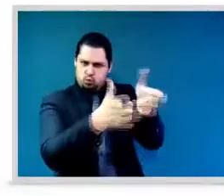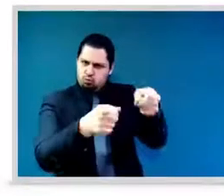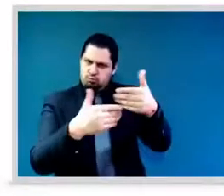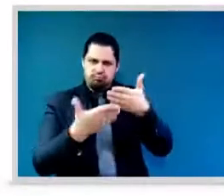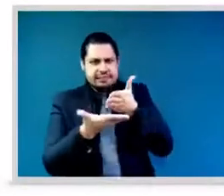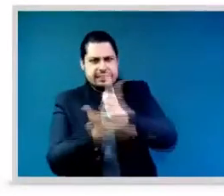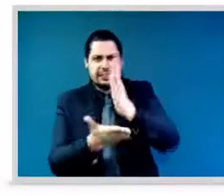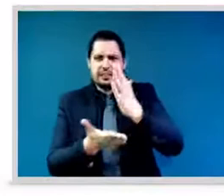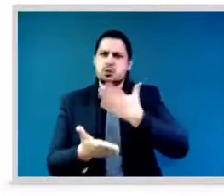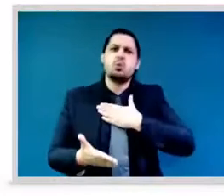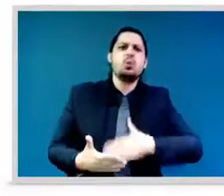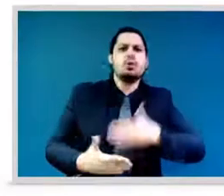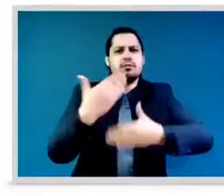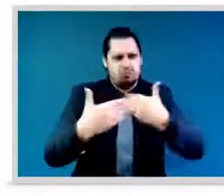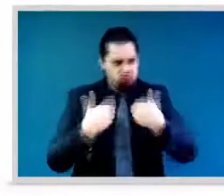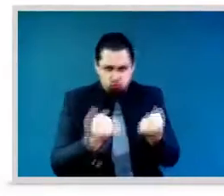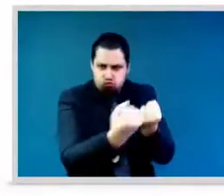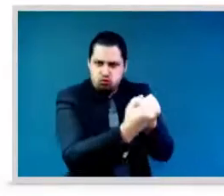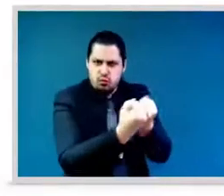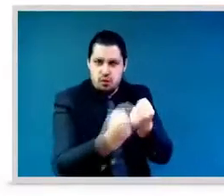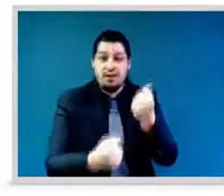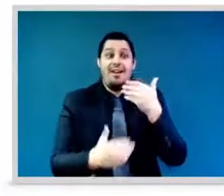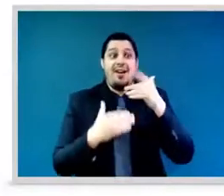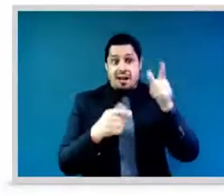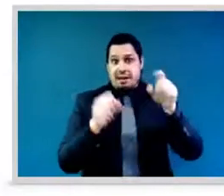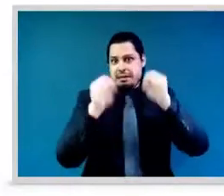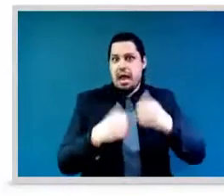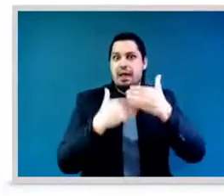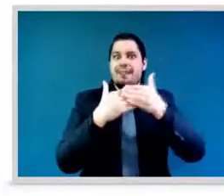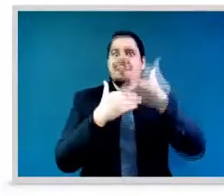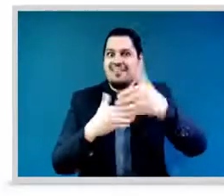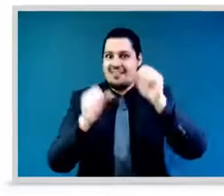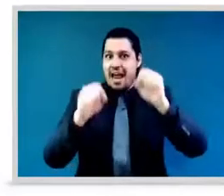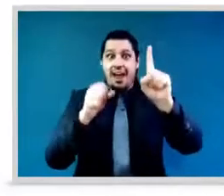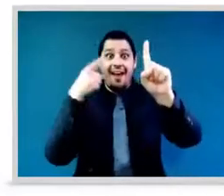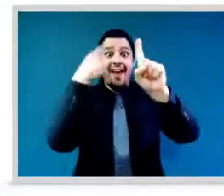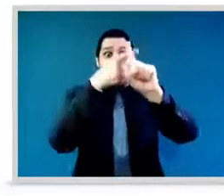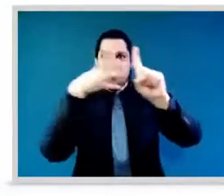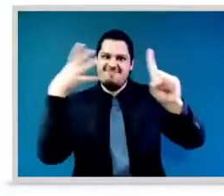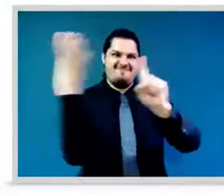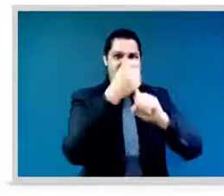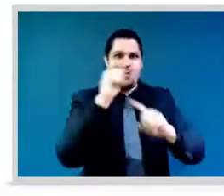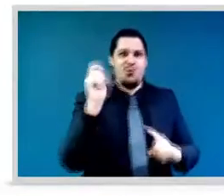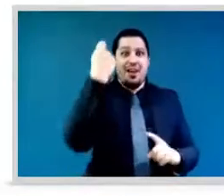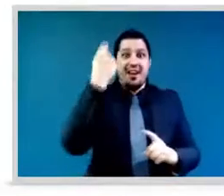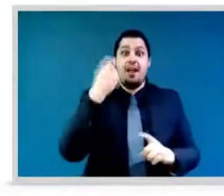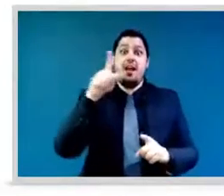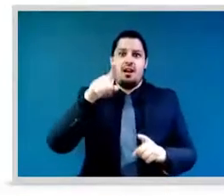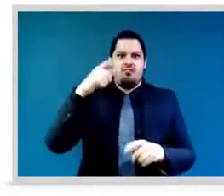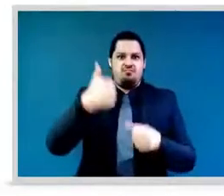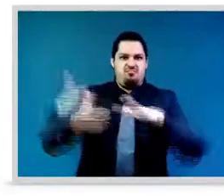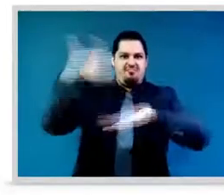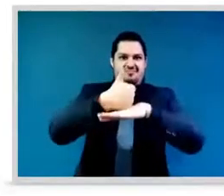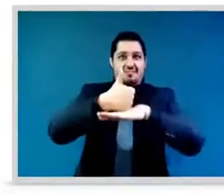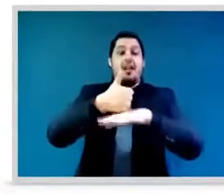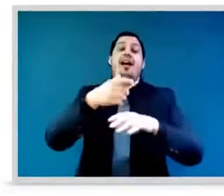as leaders an education and the knowledge it brings are crucial to